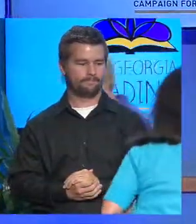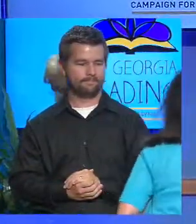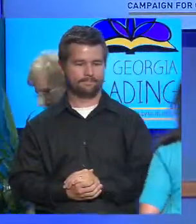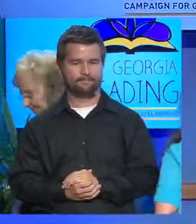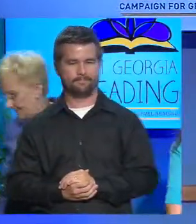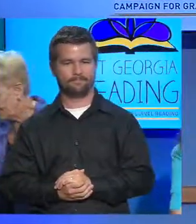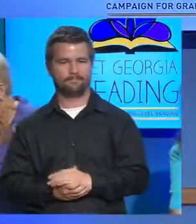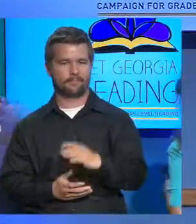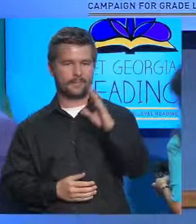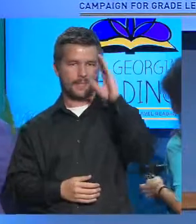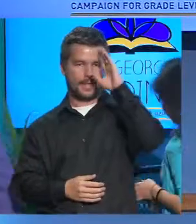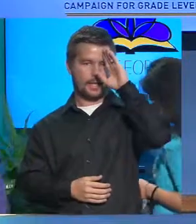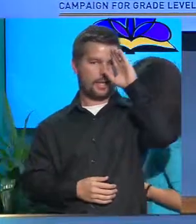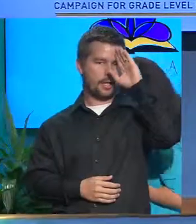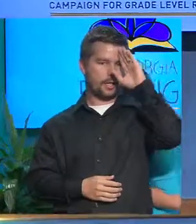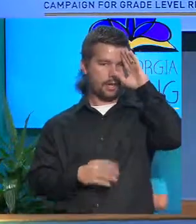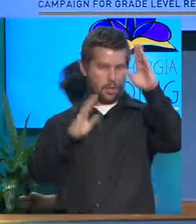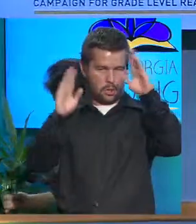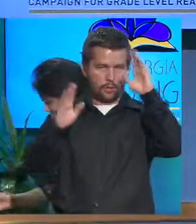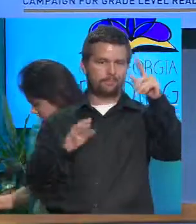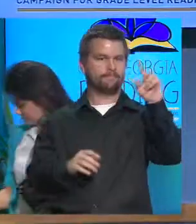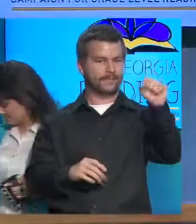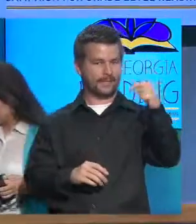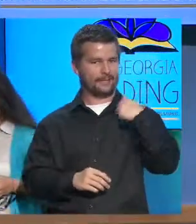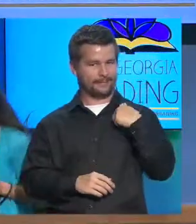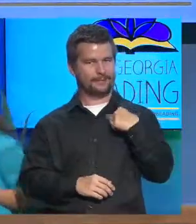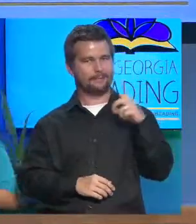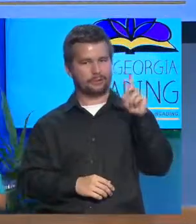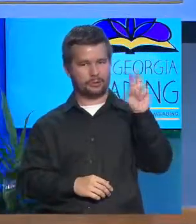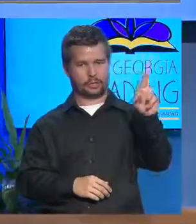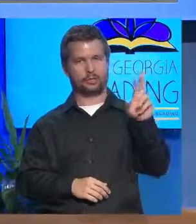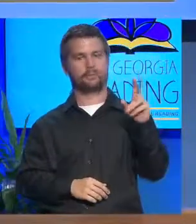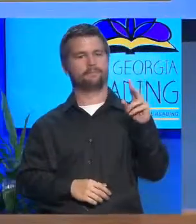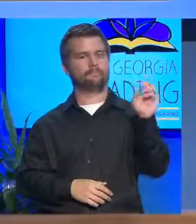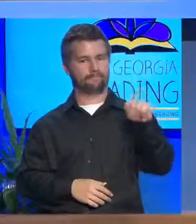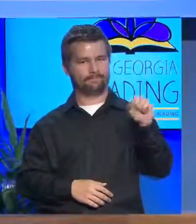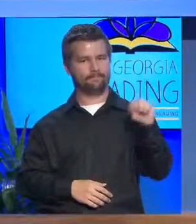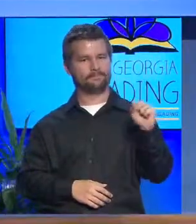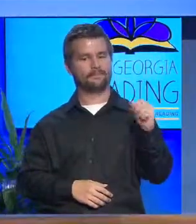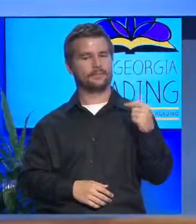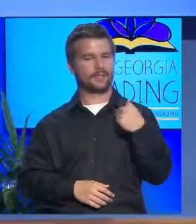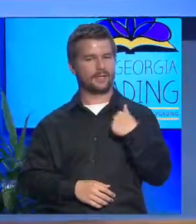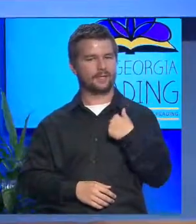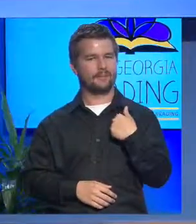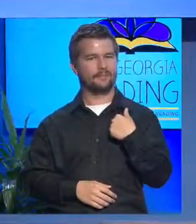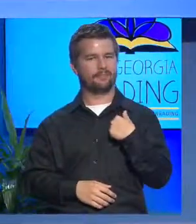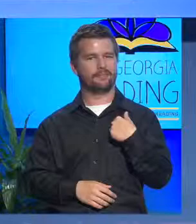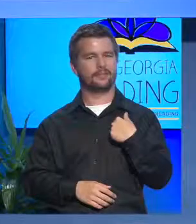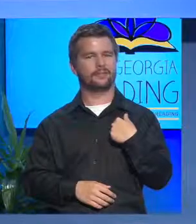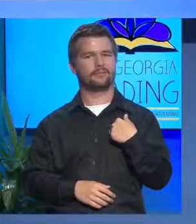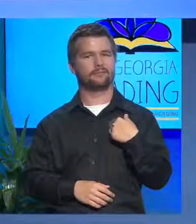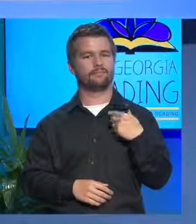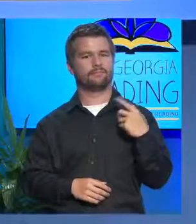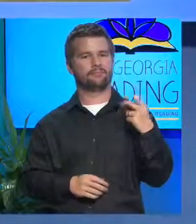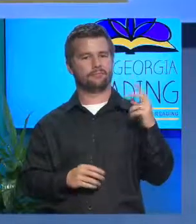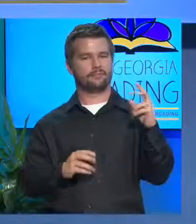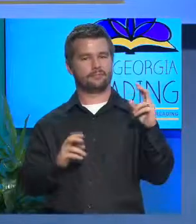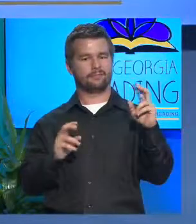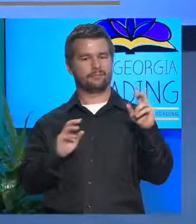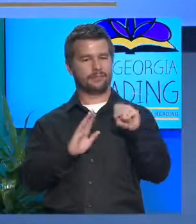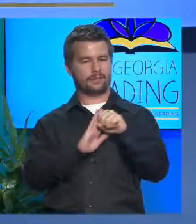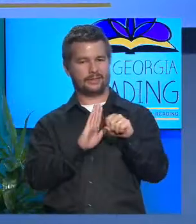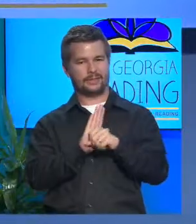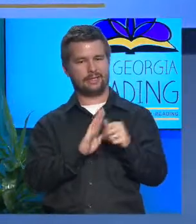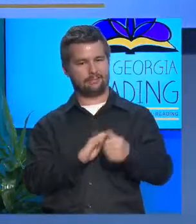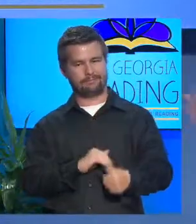Hello to all of you, and yes, I am a doctor. As a matter of fact, I am what's called the state's health officer. That means